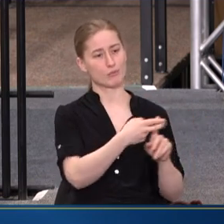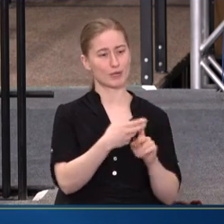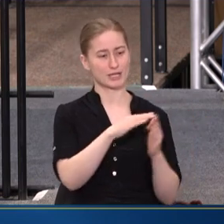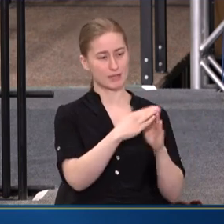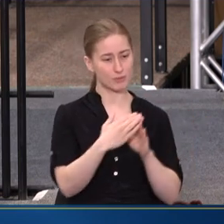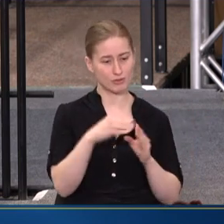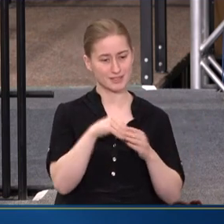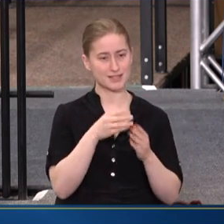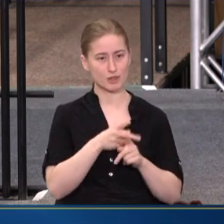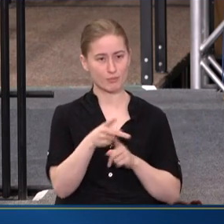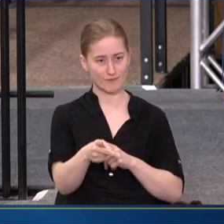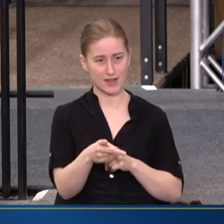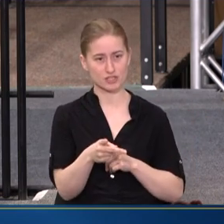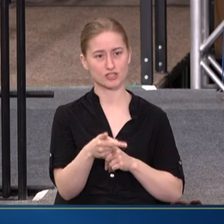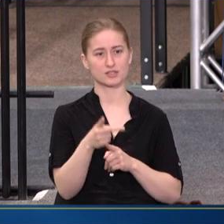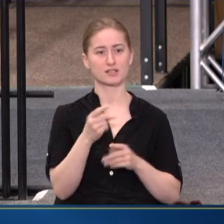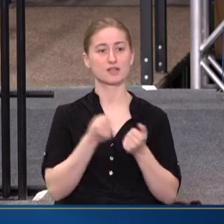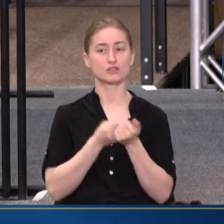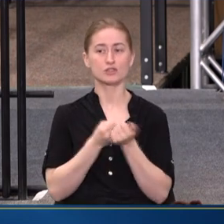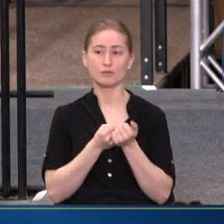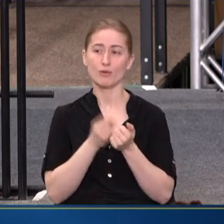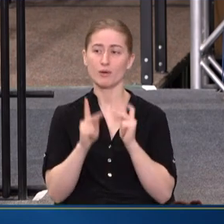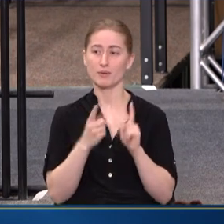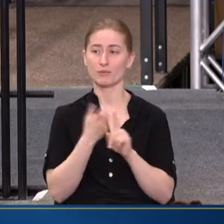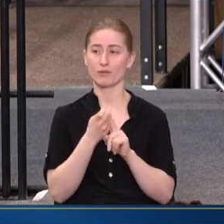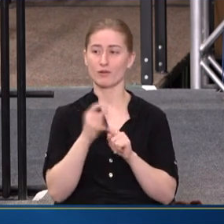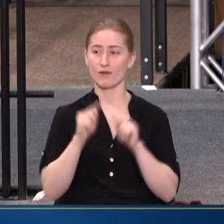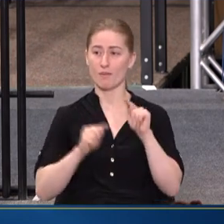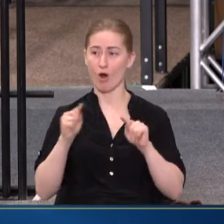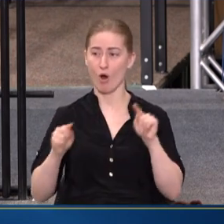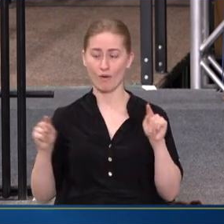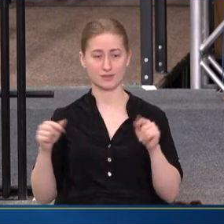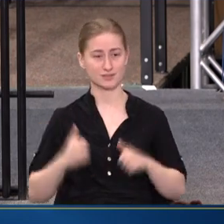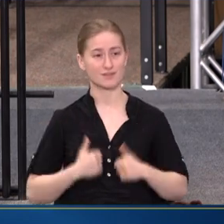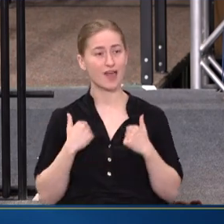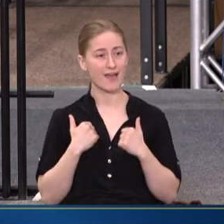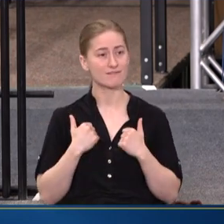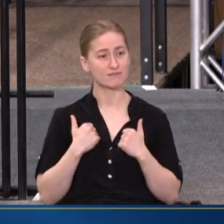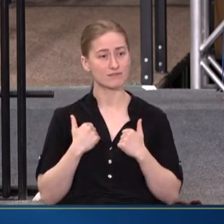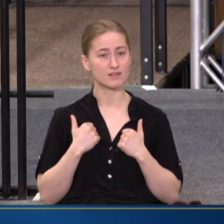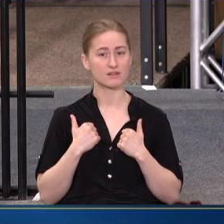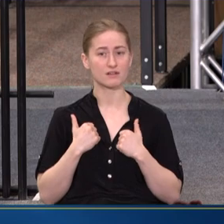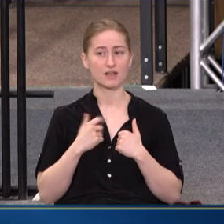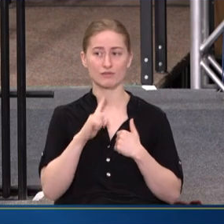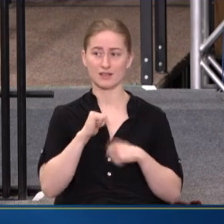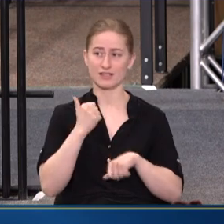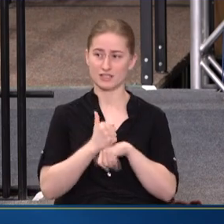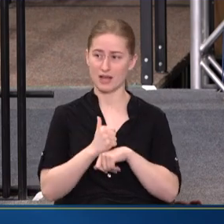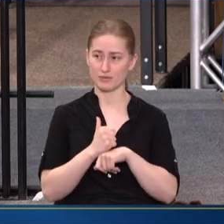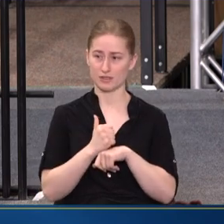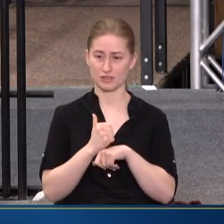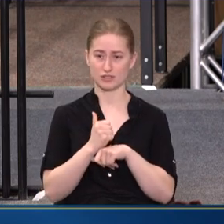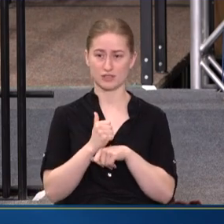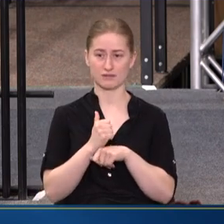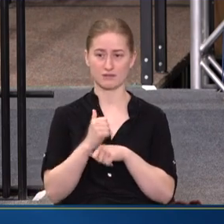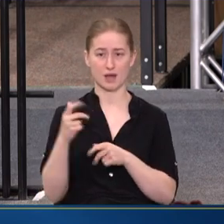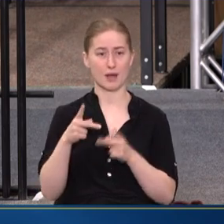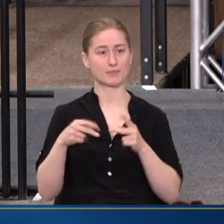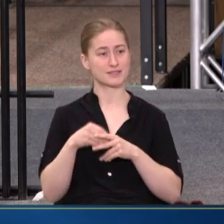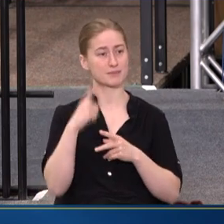PROFESSIONS AND TO SUPPORT PEOPLE FROM ALL WALKS OF LIFE IN ESTABLISHING A LOCATION IN MENTAL HEALTH.